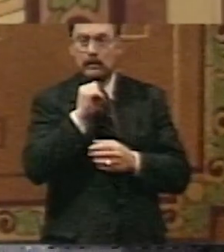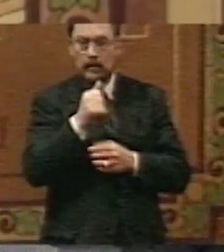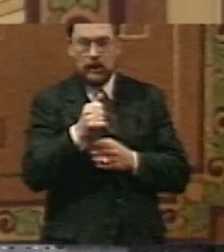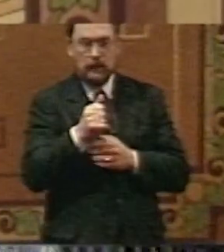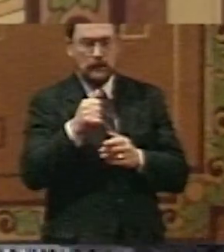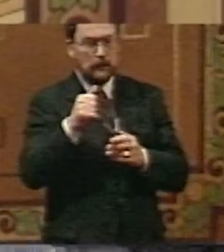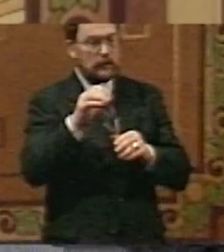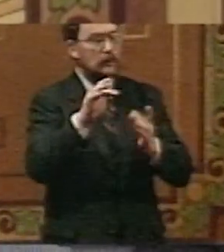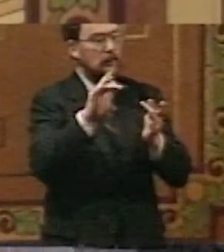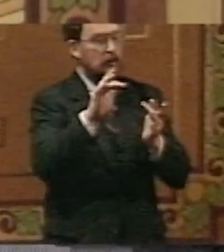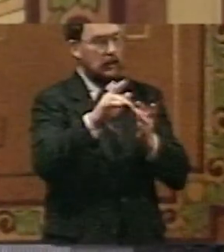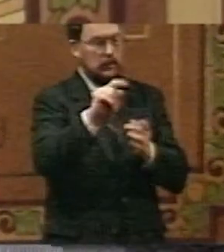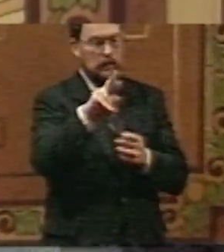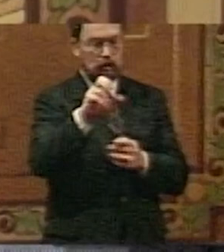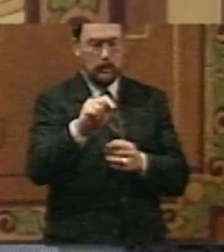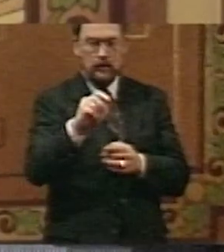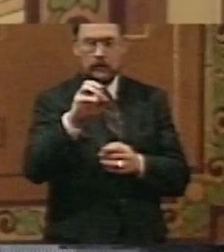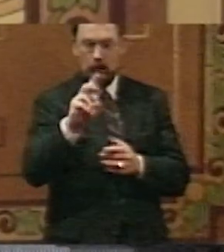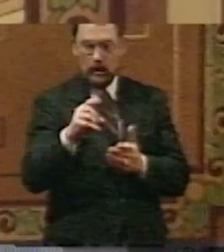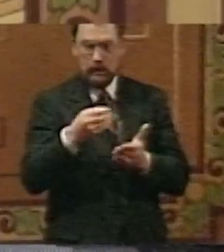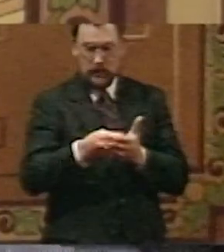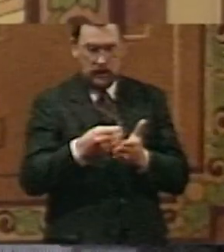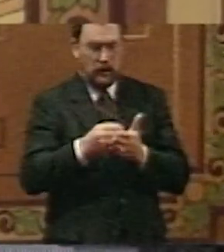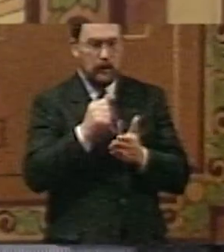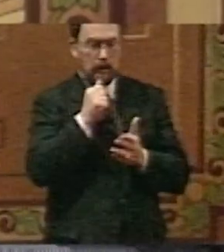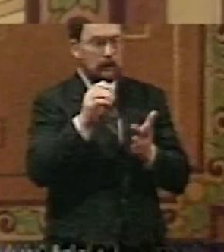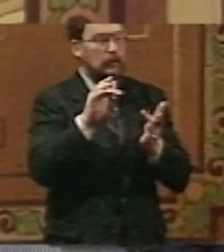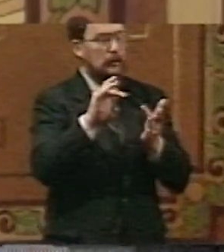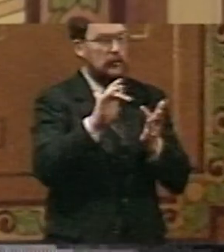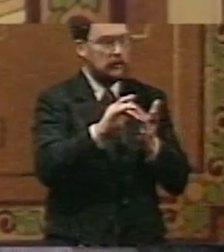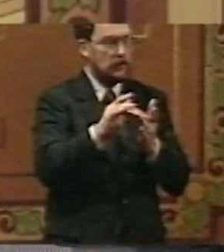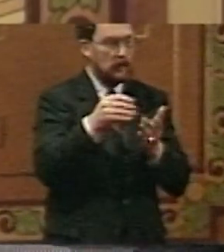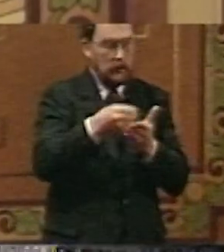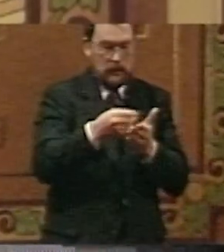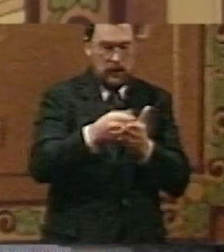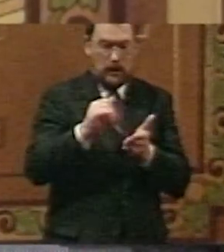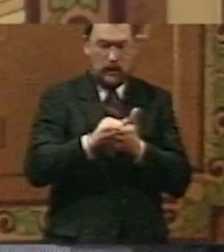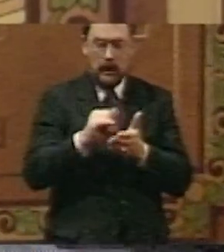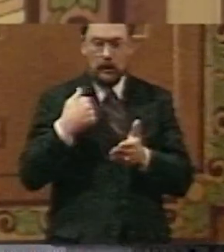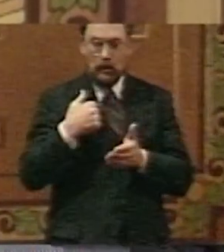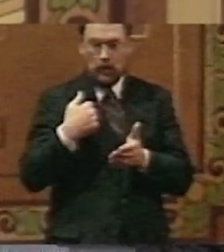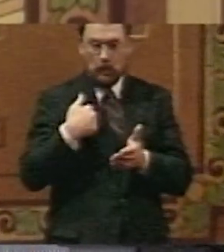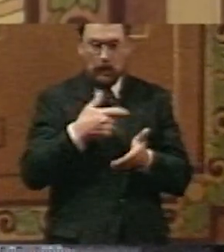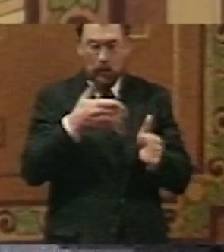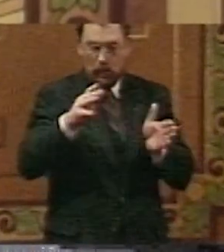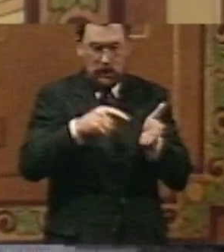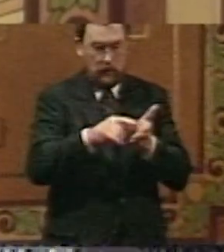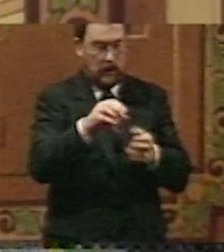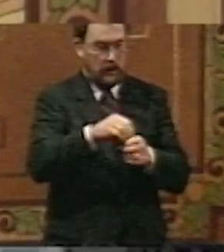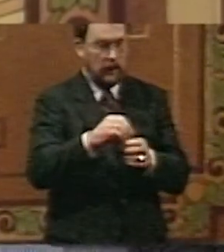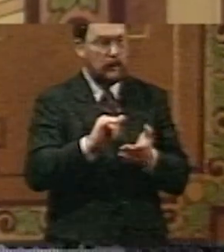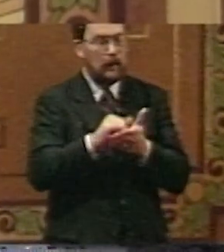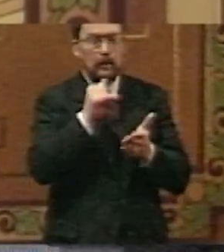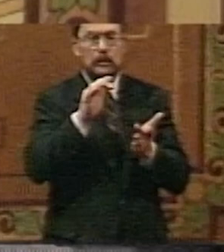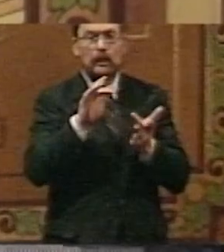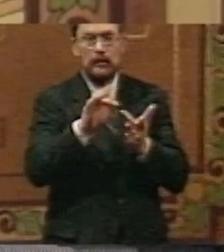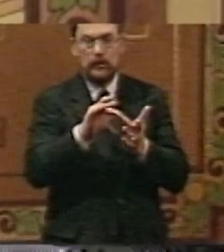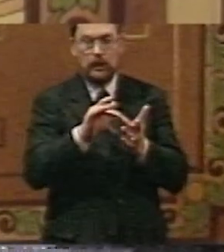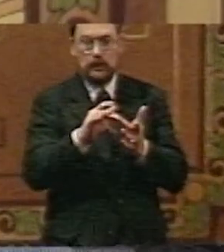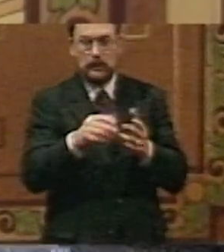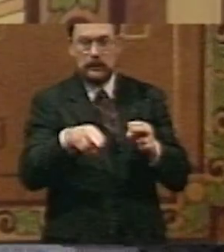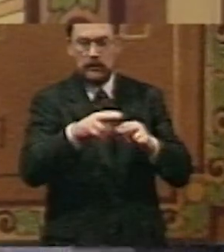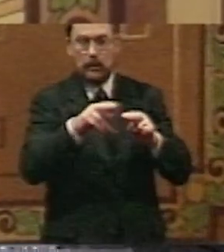touch the trust fund dollars. It does not touch the money that has been paid in already. It does not